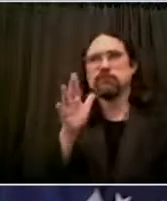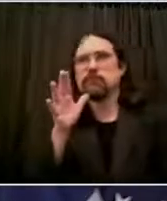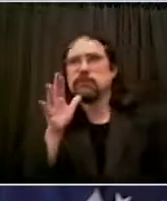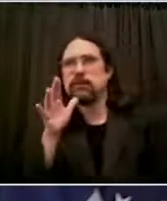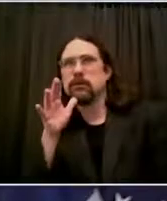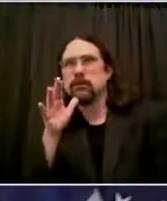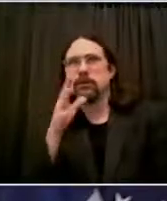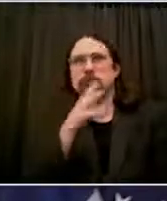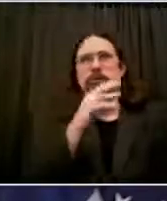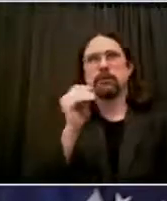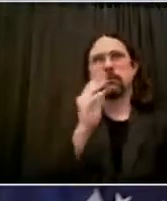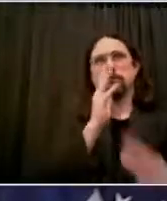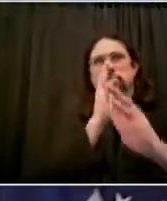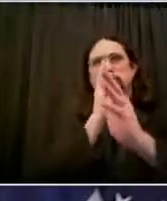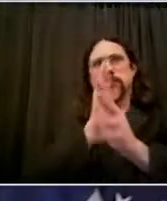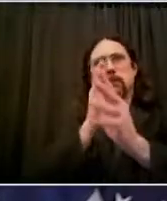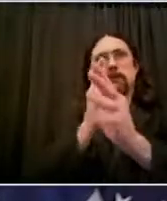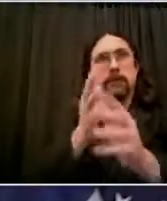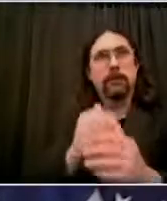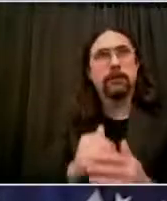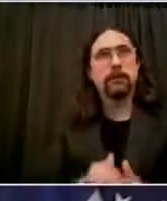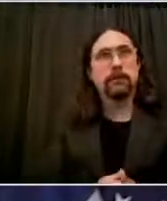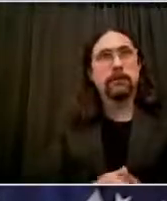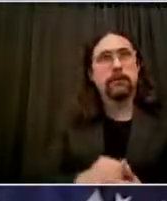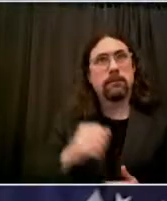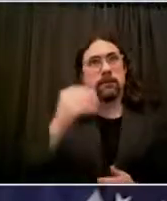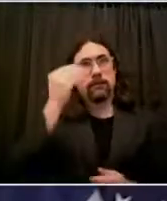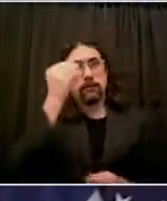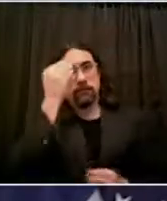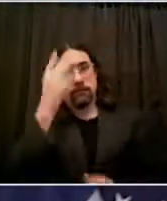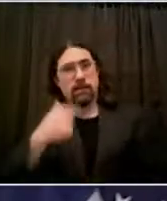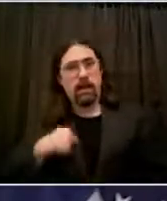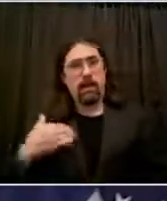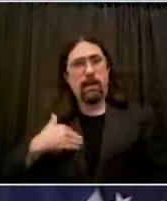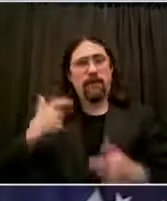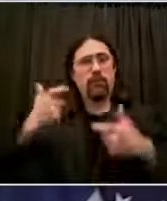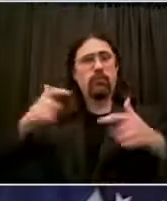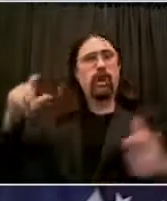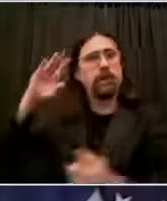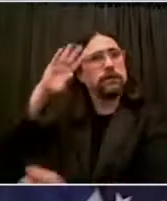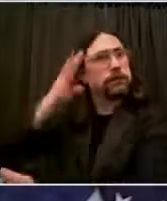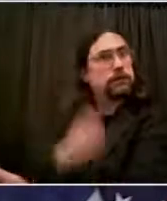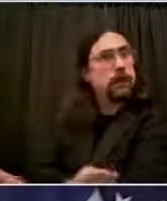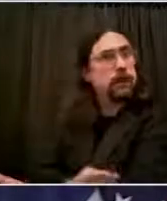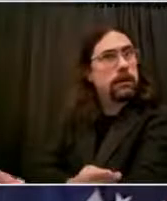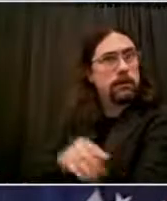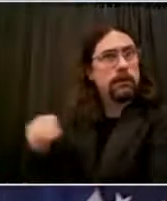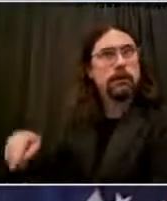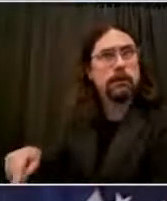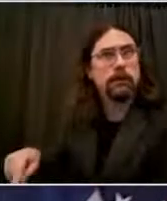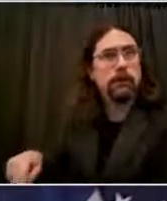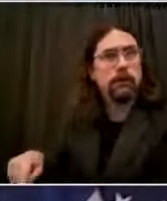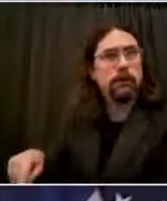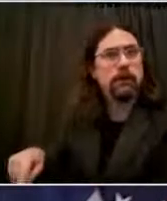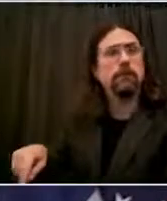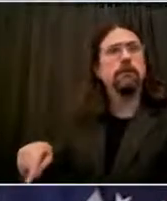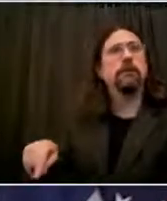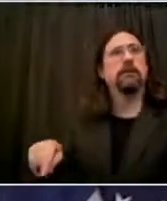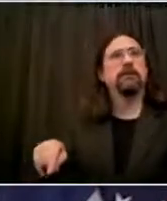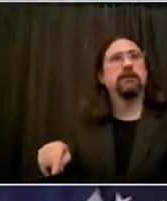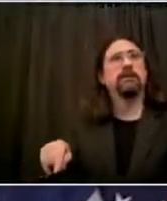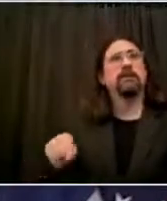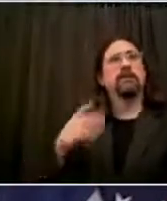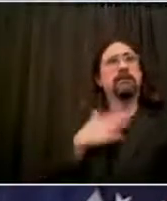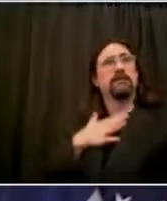engaging, about him engaging the police. I'm nervous until he gets back in the house. My conversations with